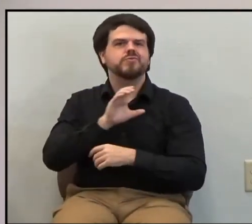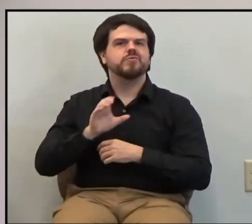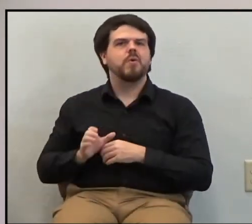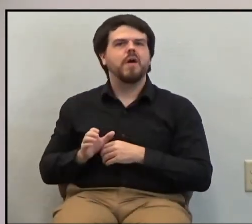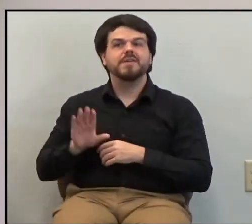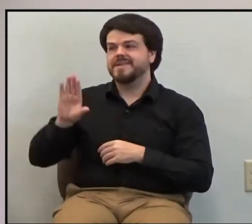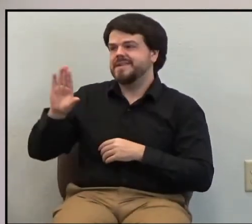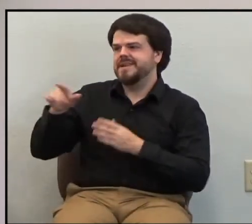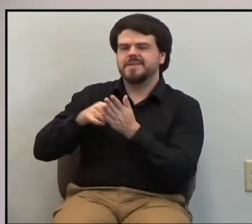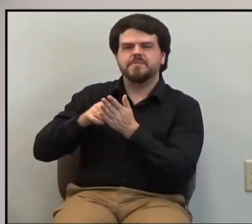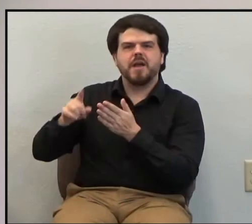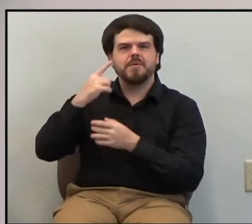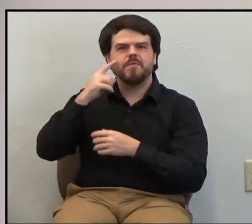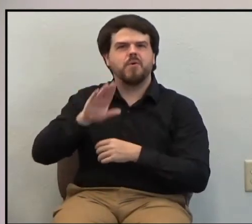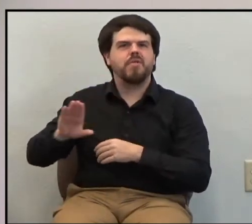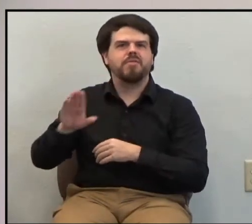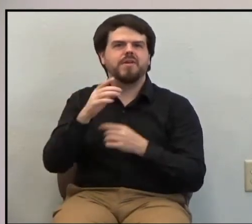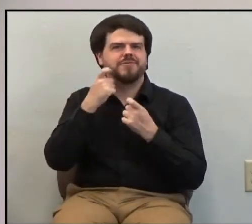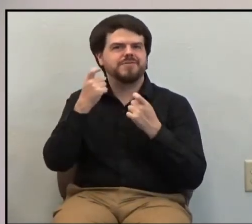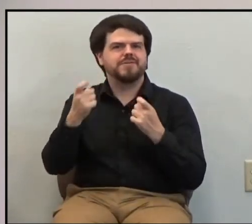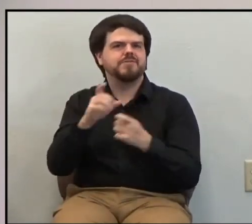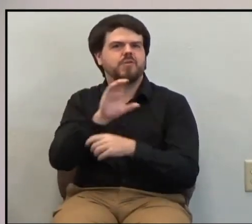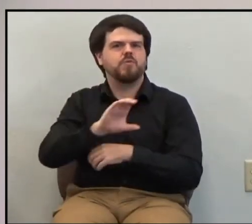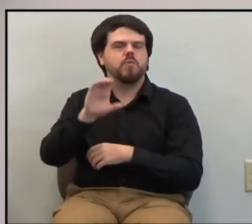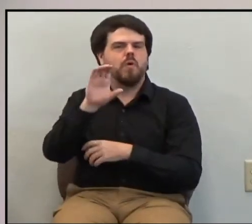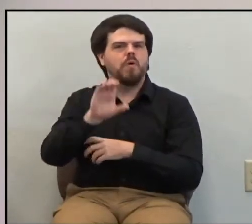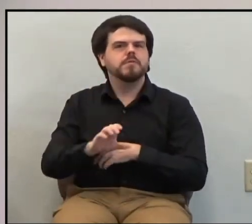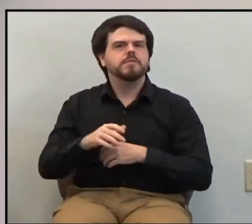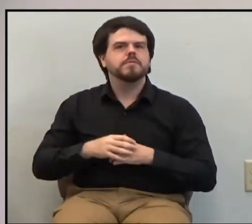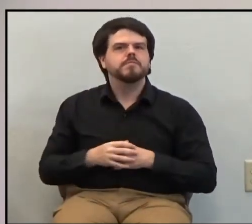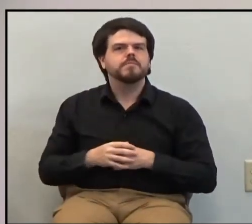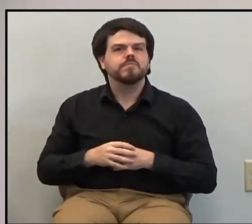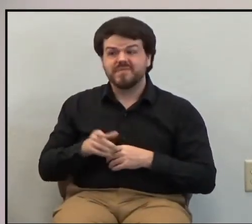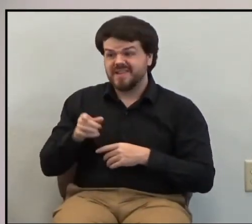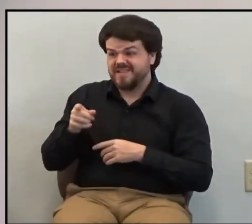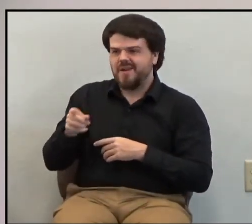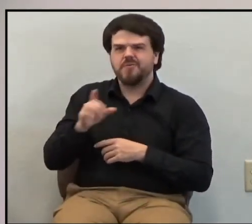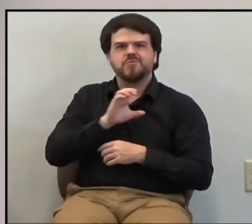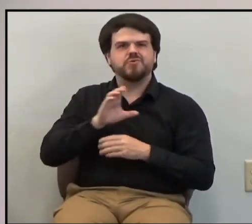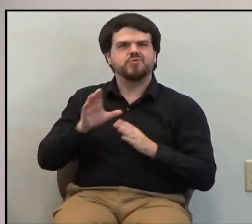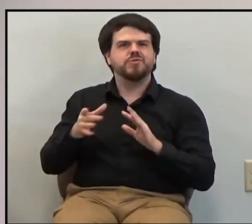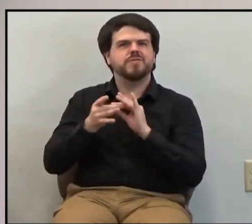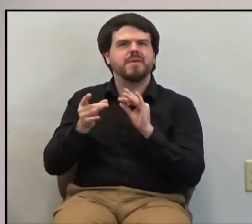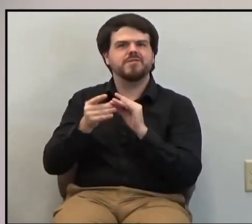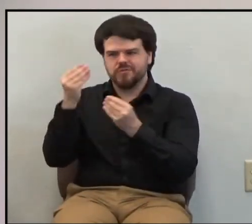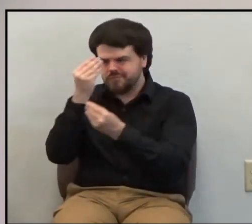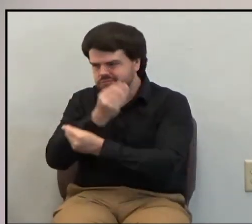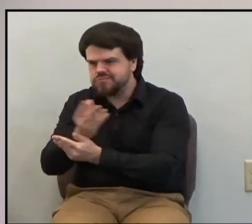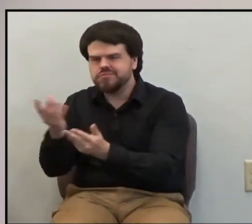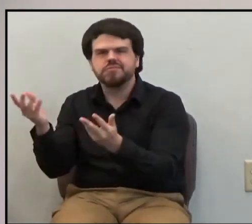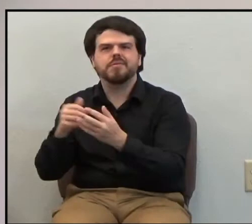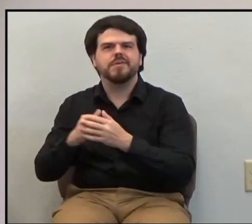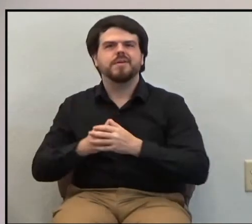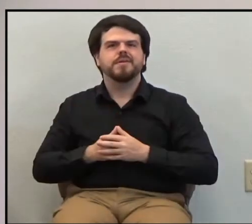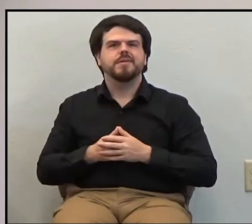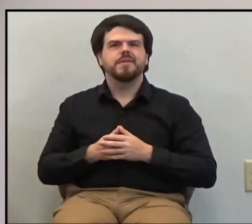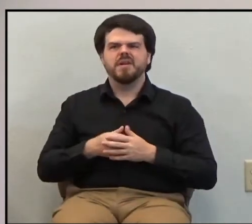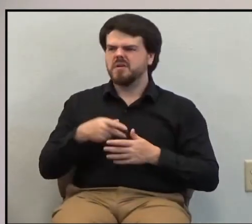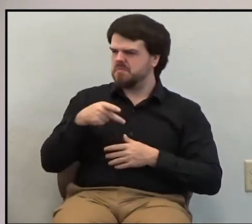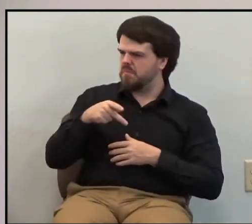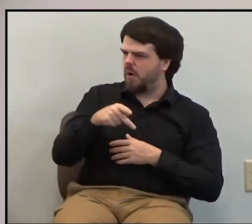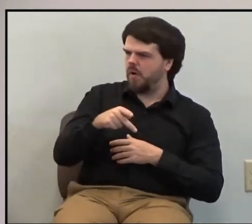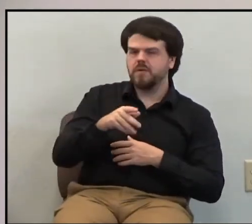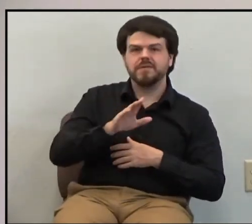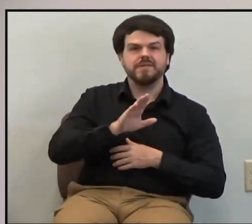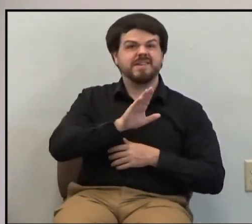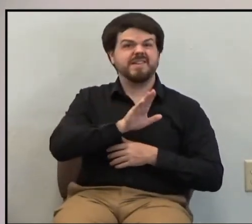for their sins on the cross. This was the Christian message. This message turned Paul's